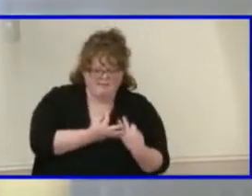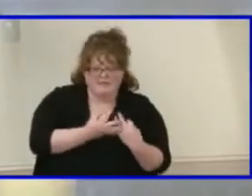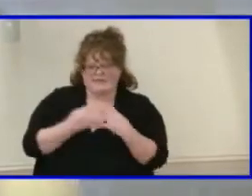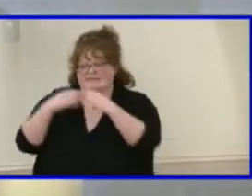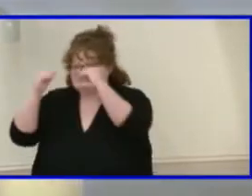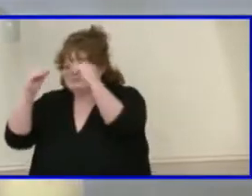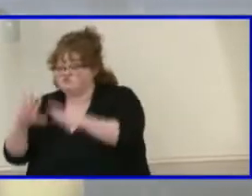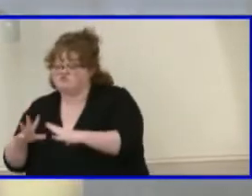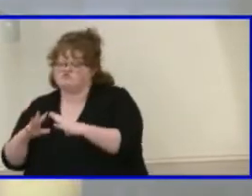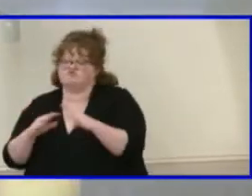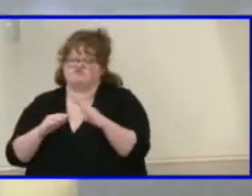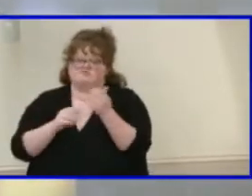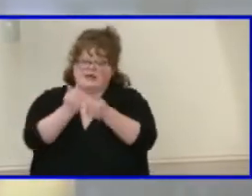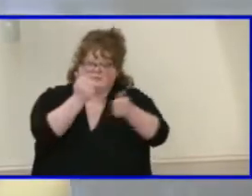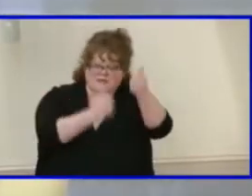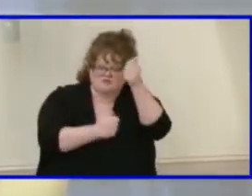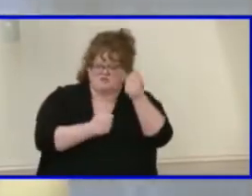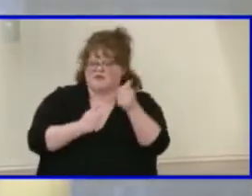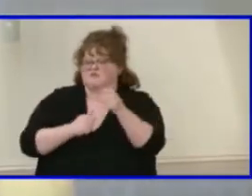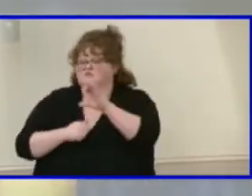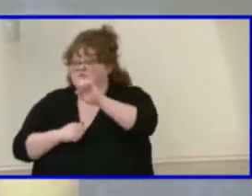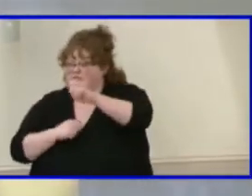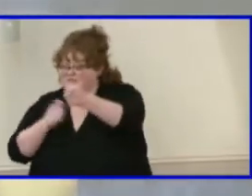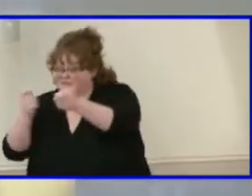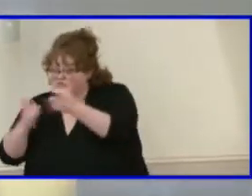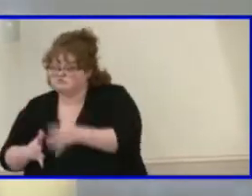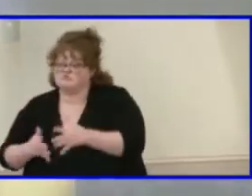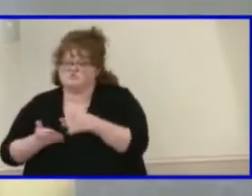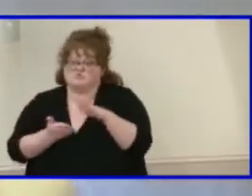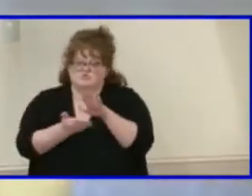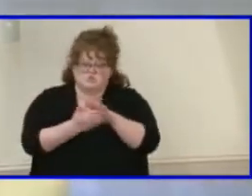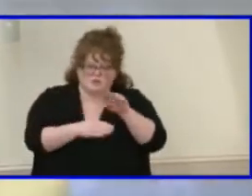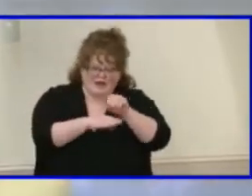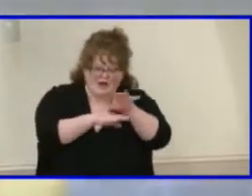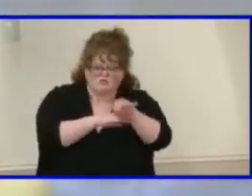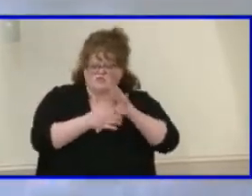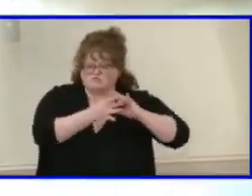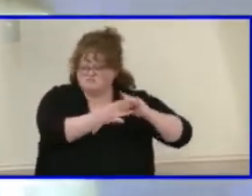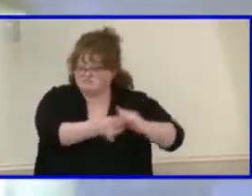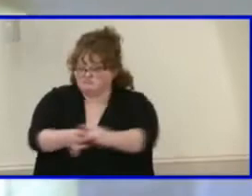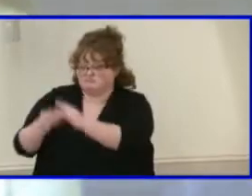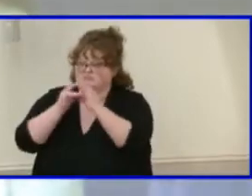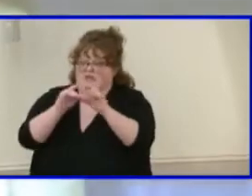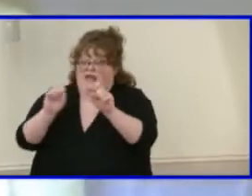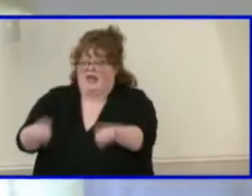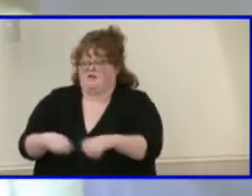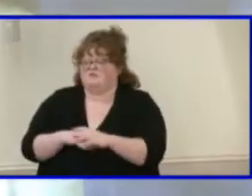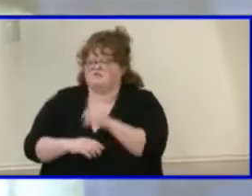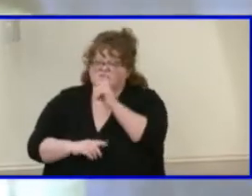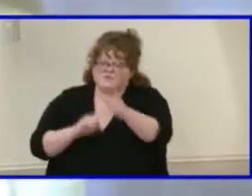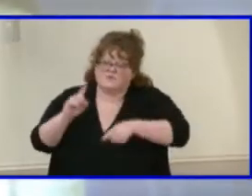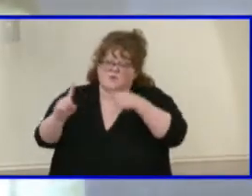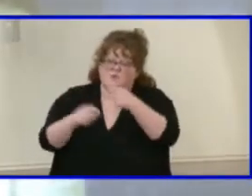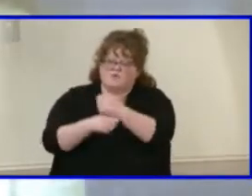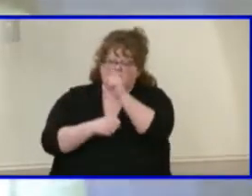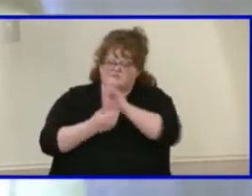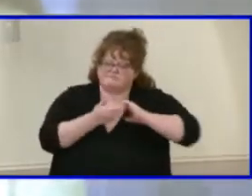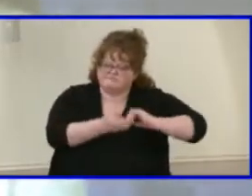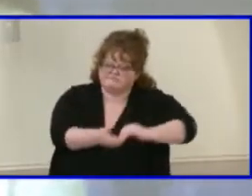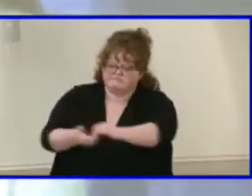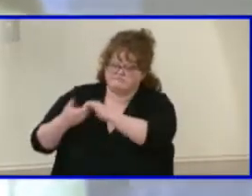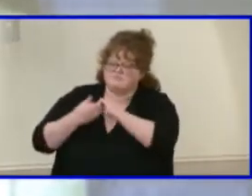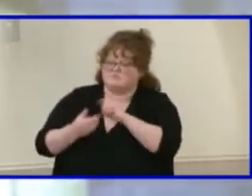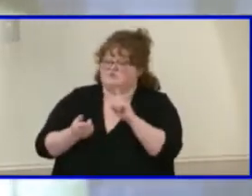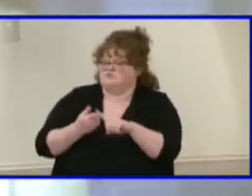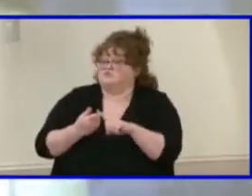teachers, administrators, case managers, school counselors, and other staff. The goal is to work together to ensure students have a